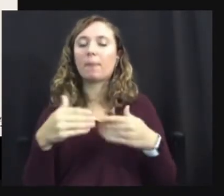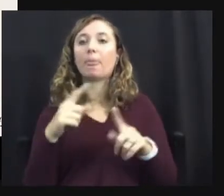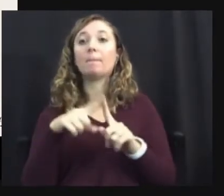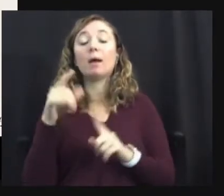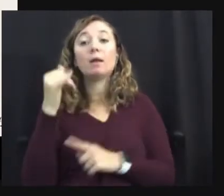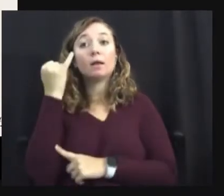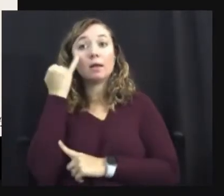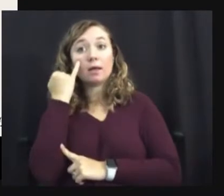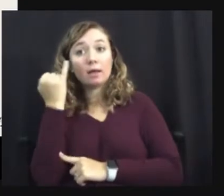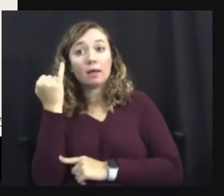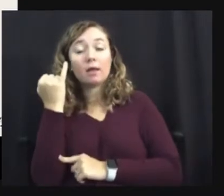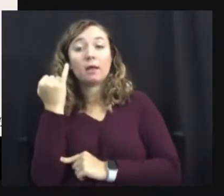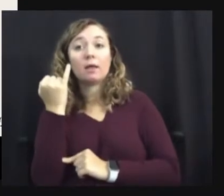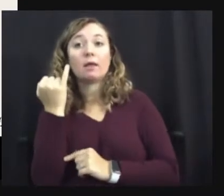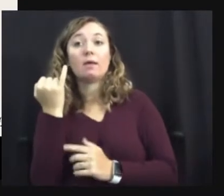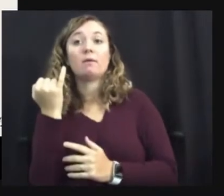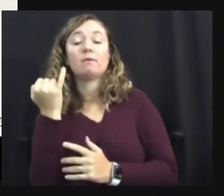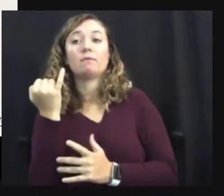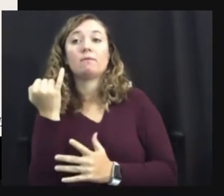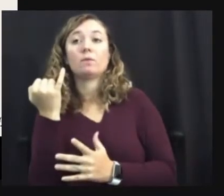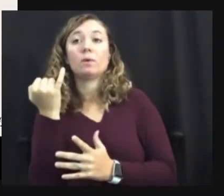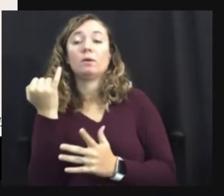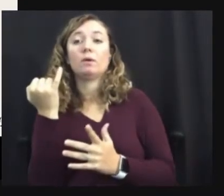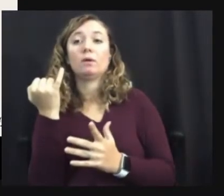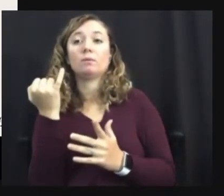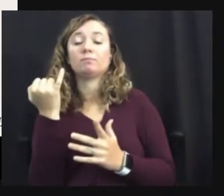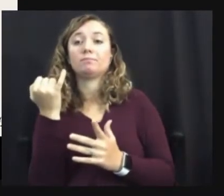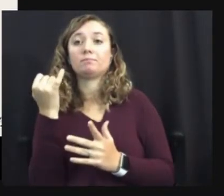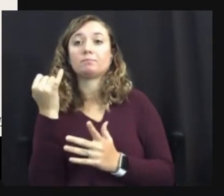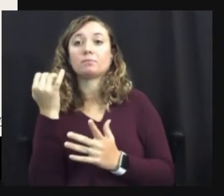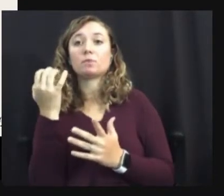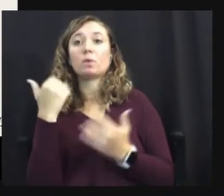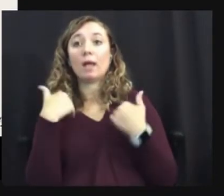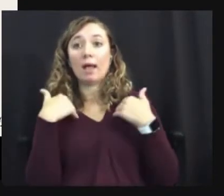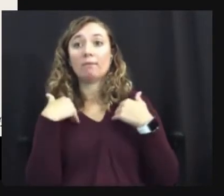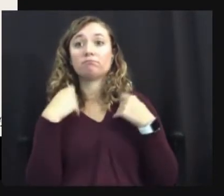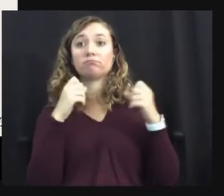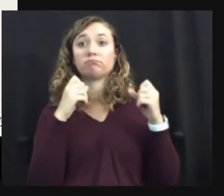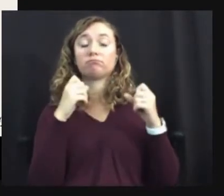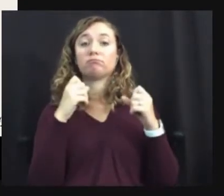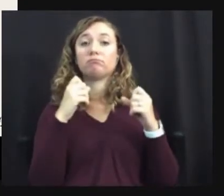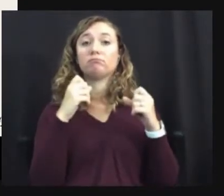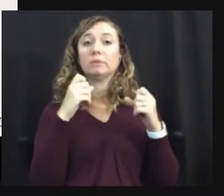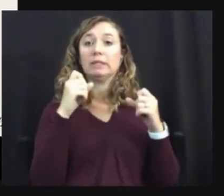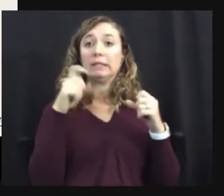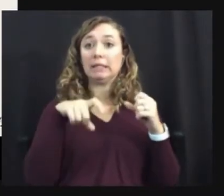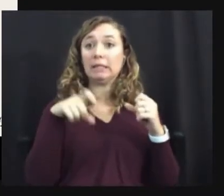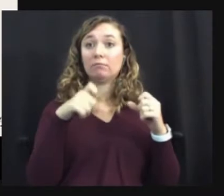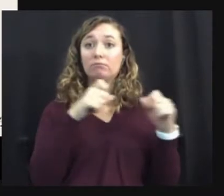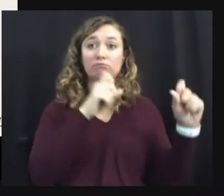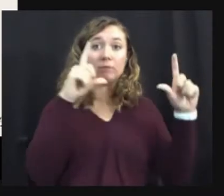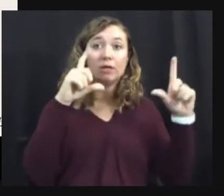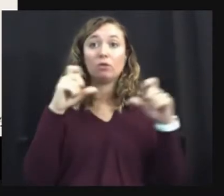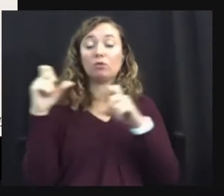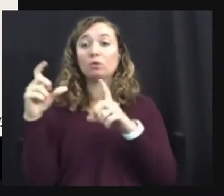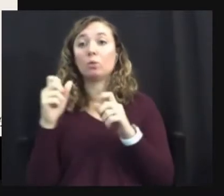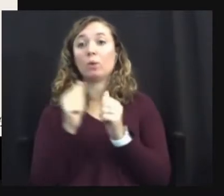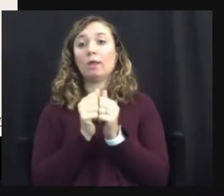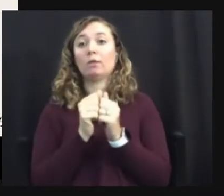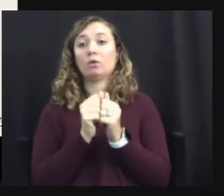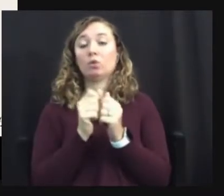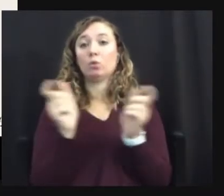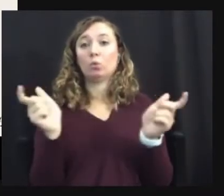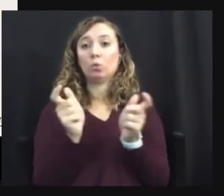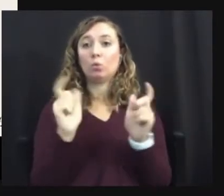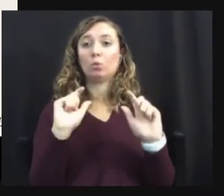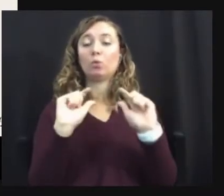to turn video on or off depending on what they needed for their own sensory needs. Um, also the chat function being open